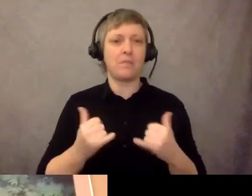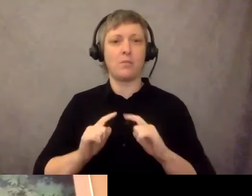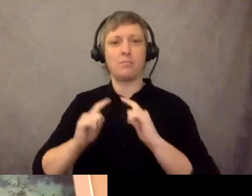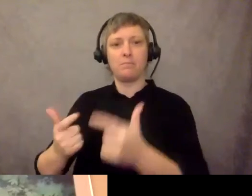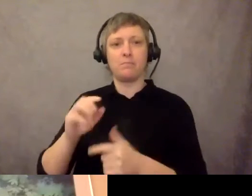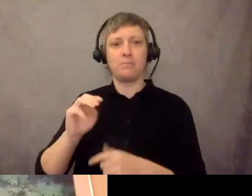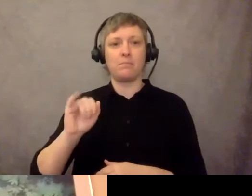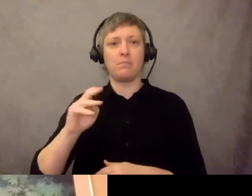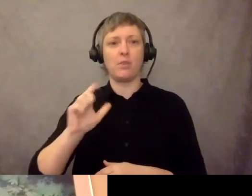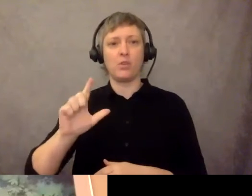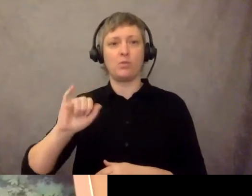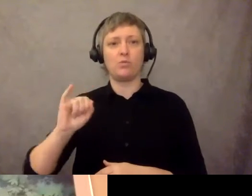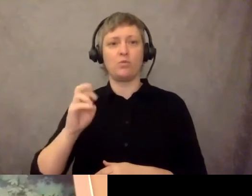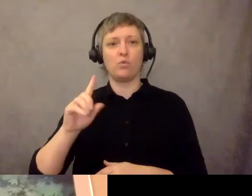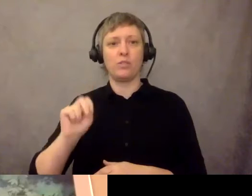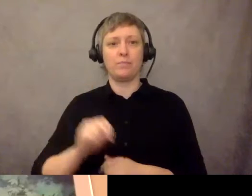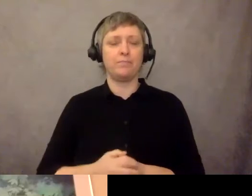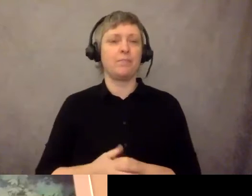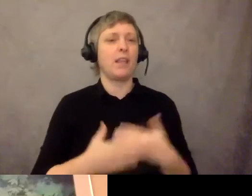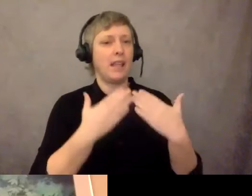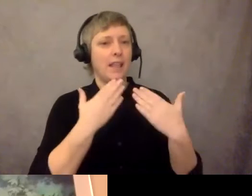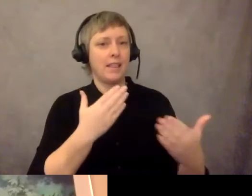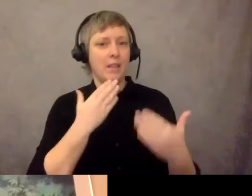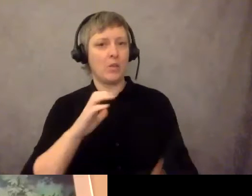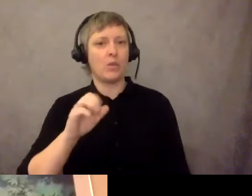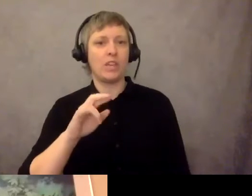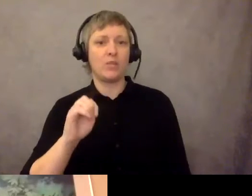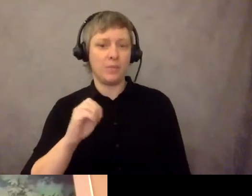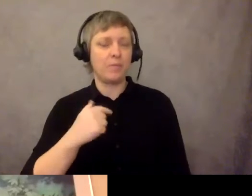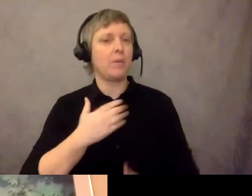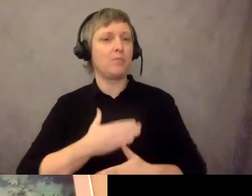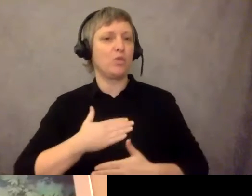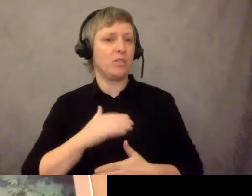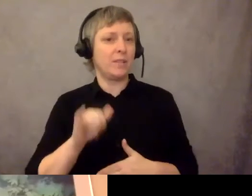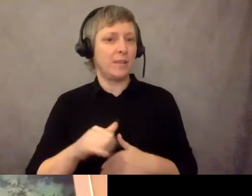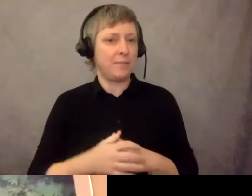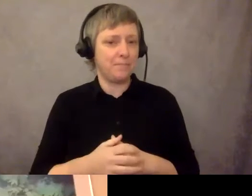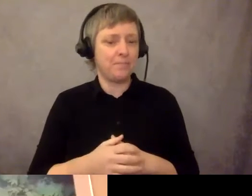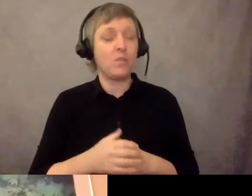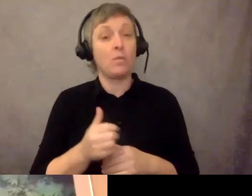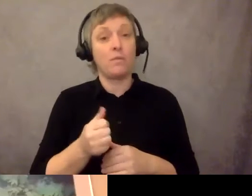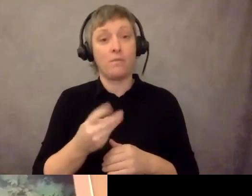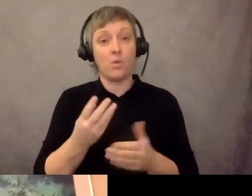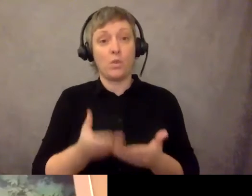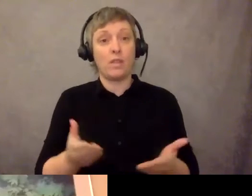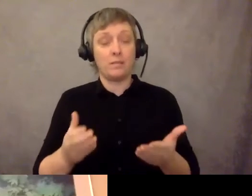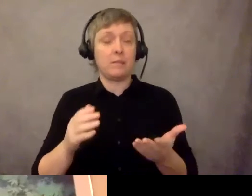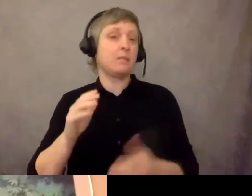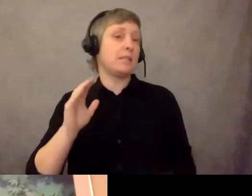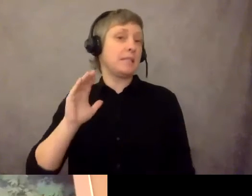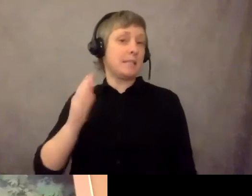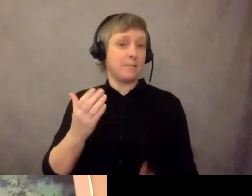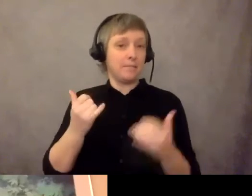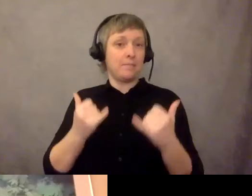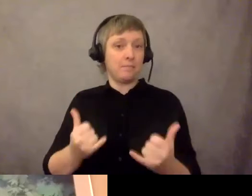Certainly, it appears that the ballot measure to change Portland's form of